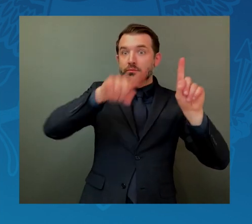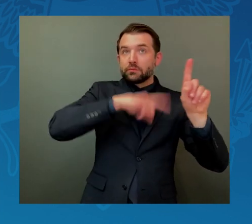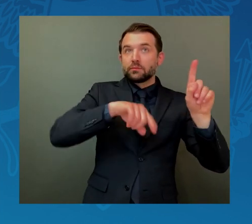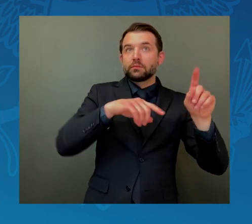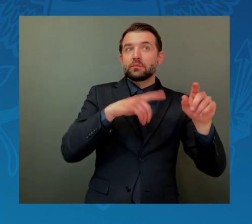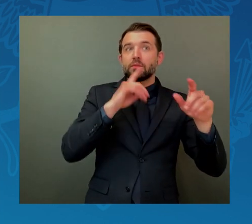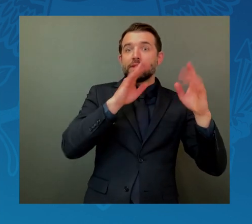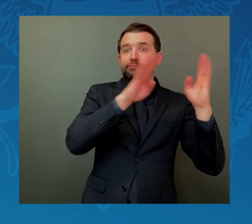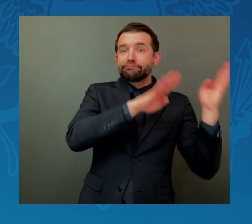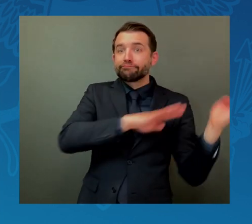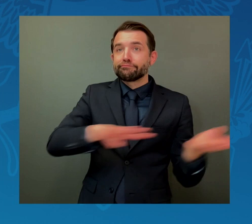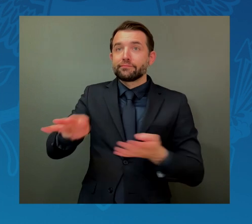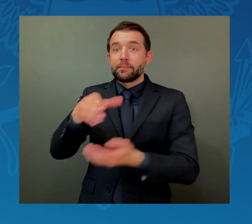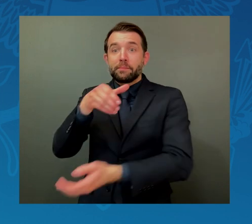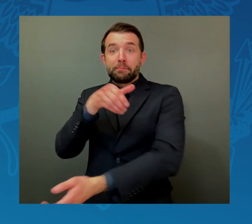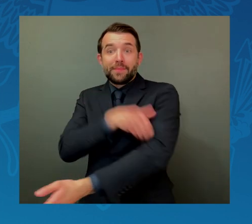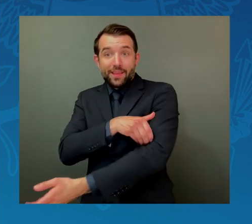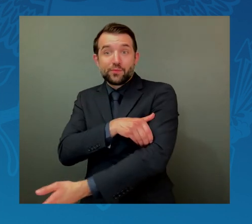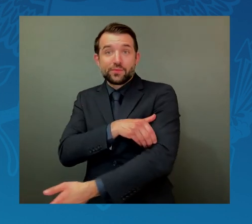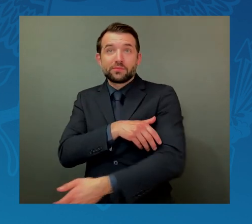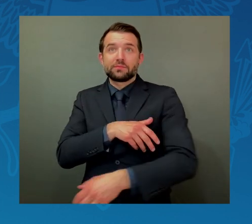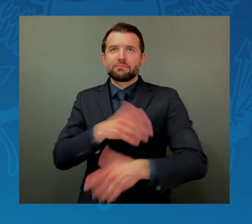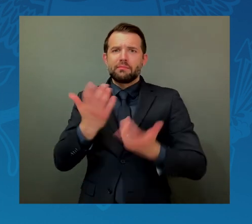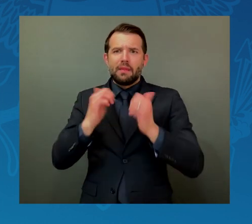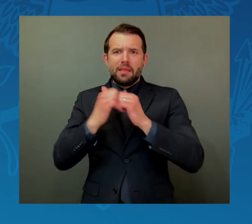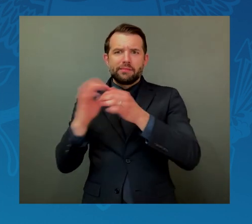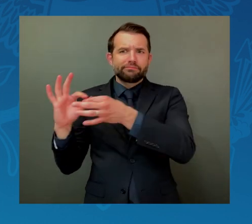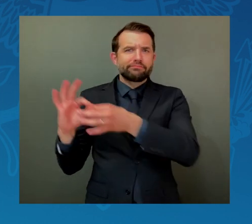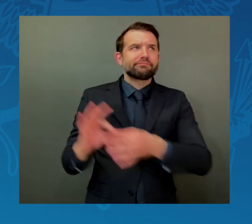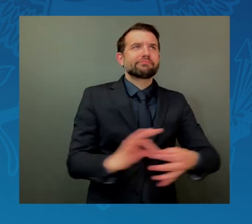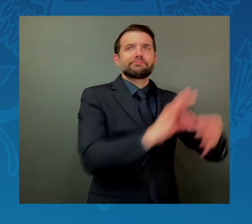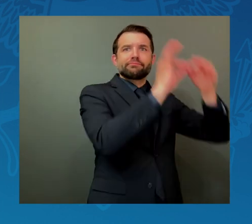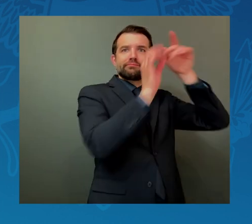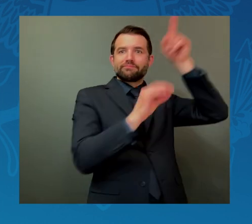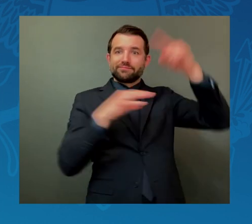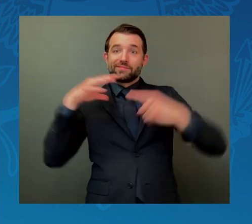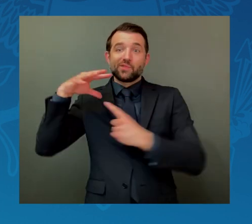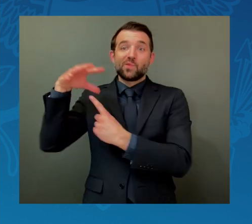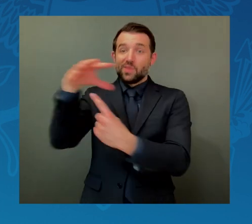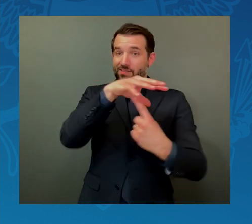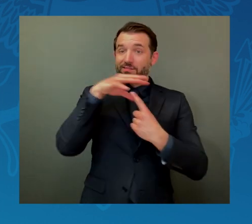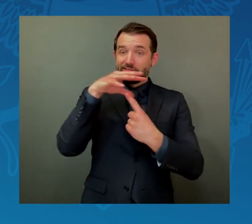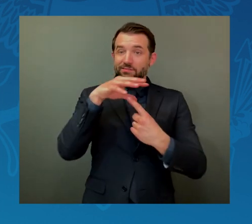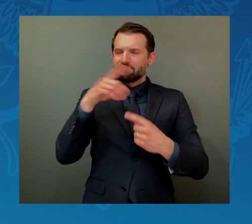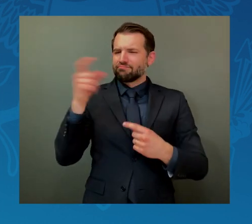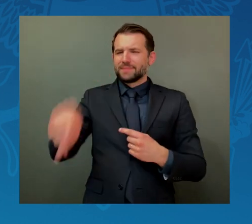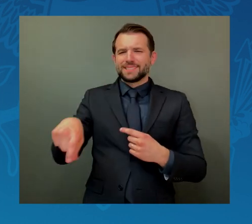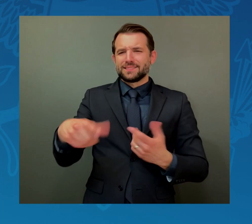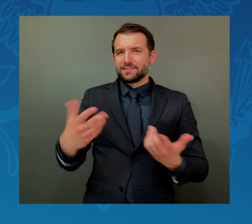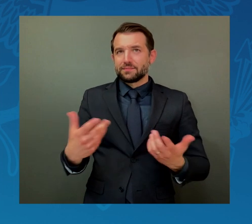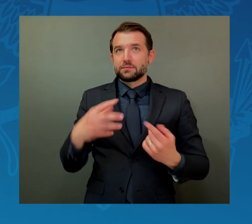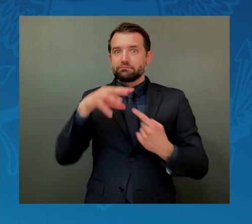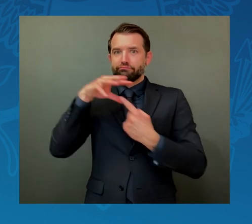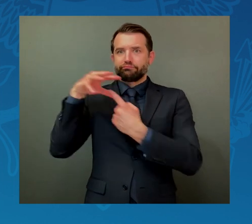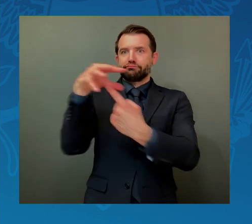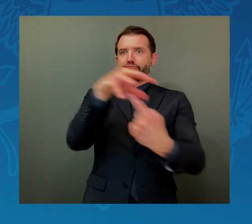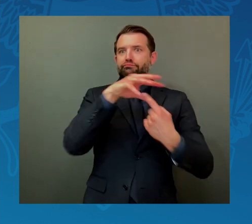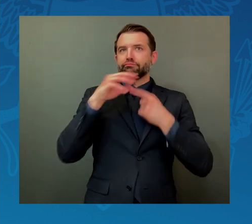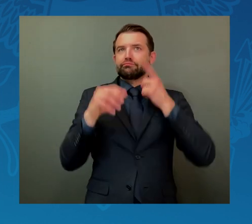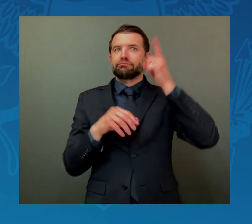satellites for connectivity. Satellites help us track the climate crisis.